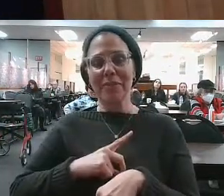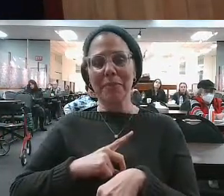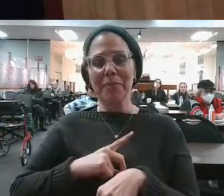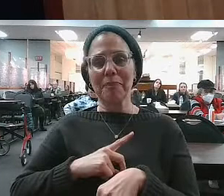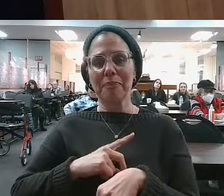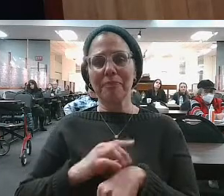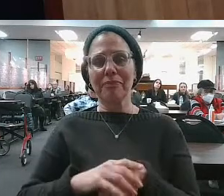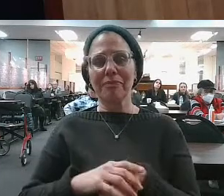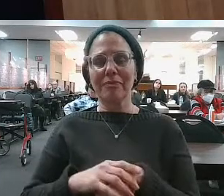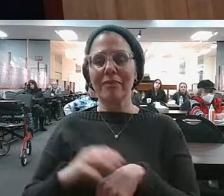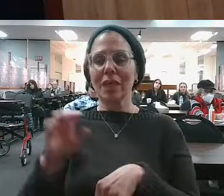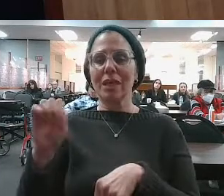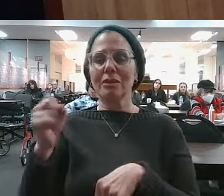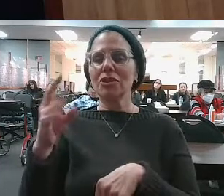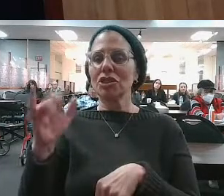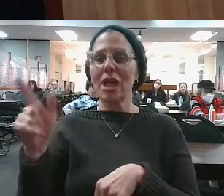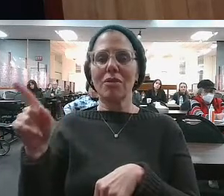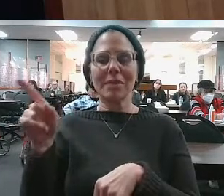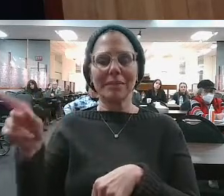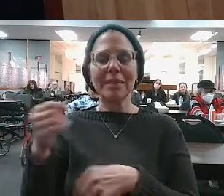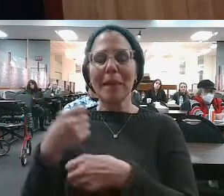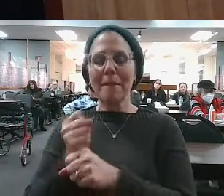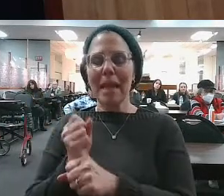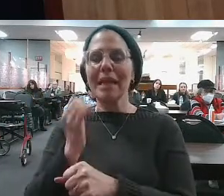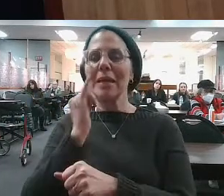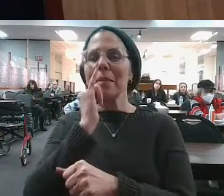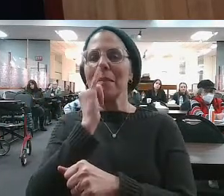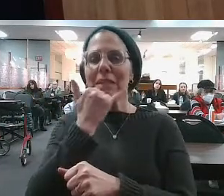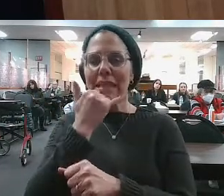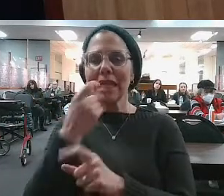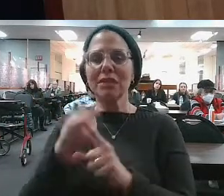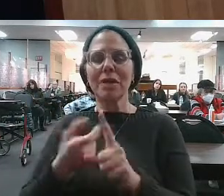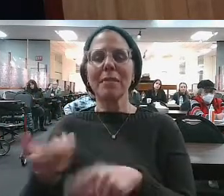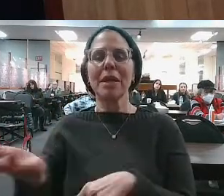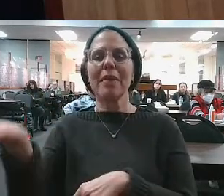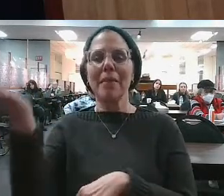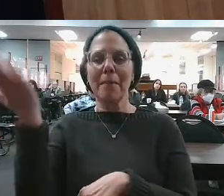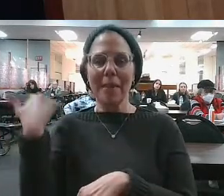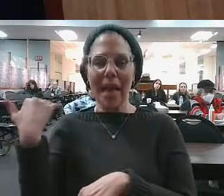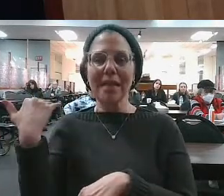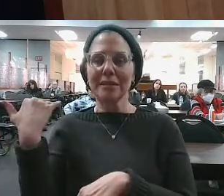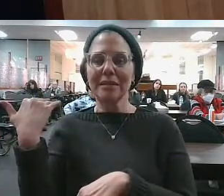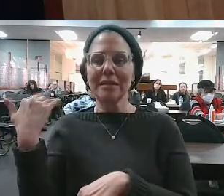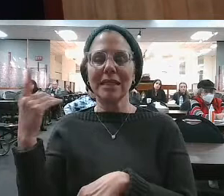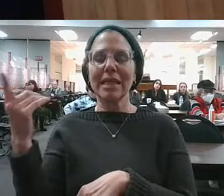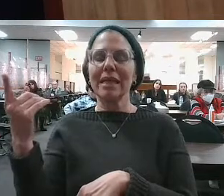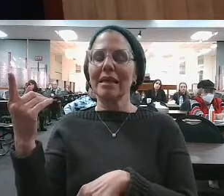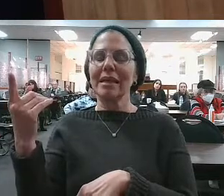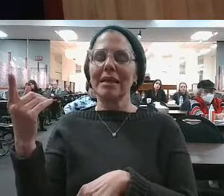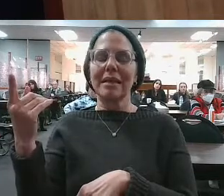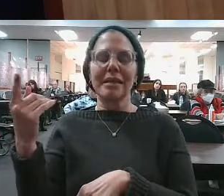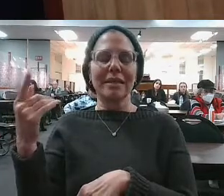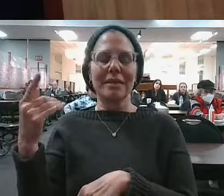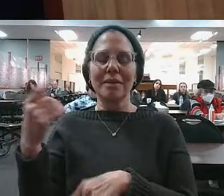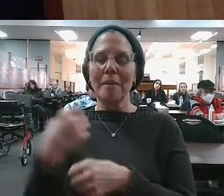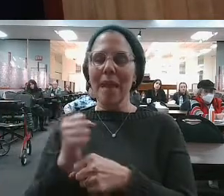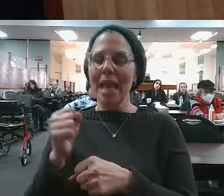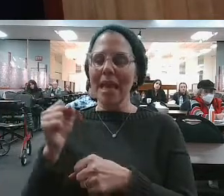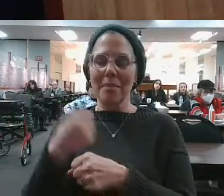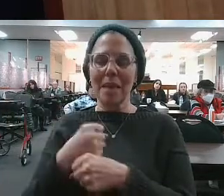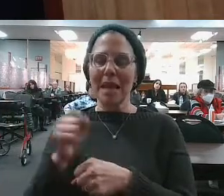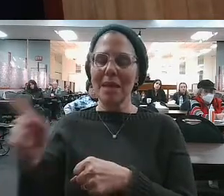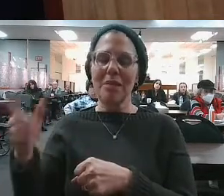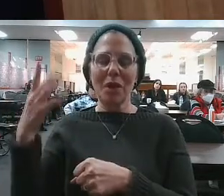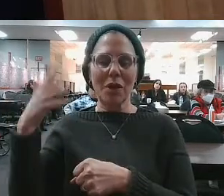was a big tzaddik. But he was tormented by the mistakes of his past that he could not fix. David